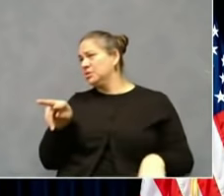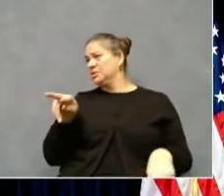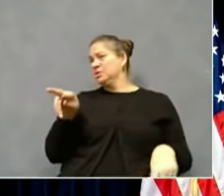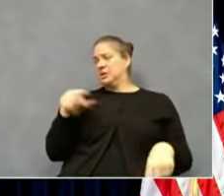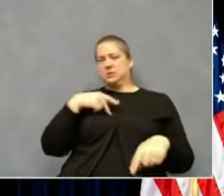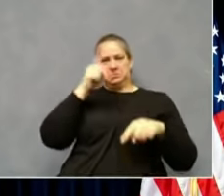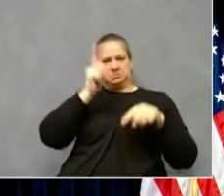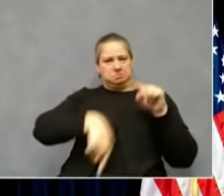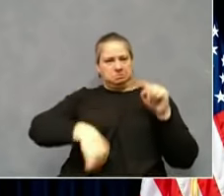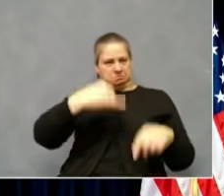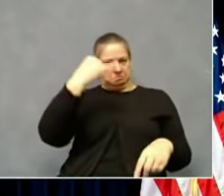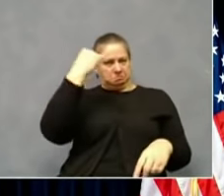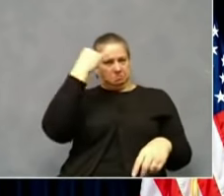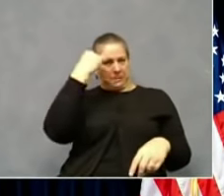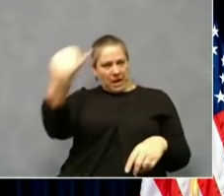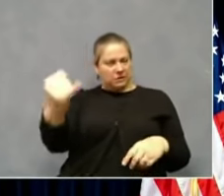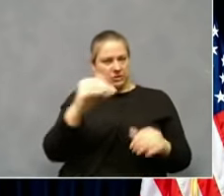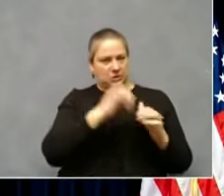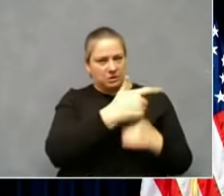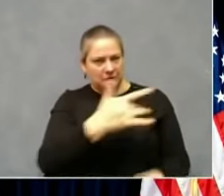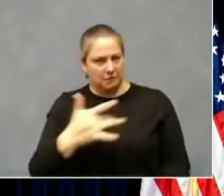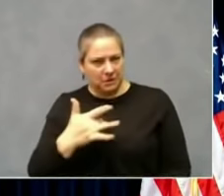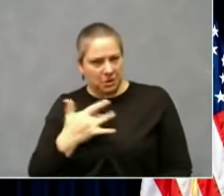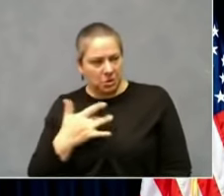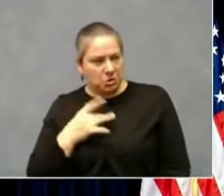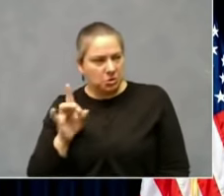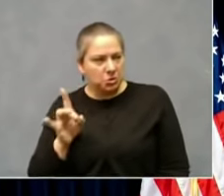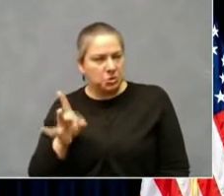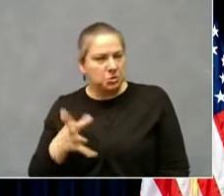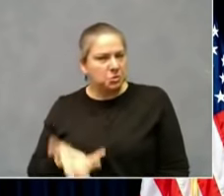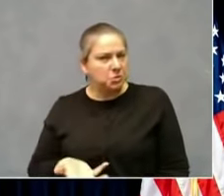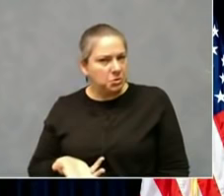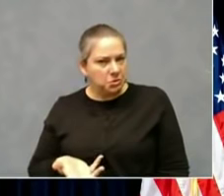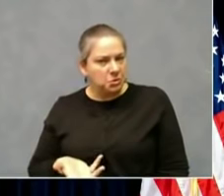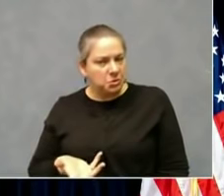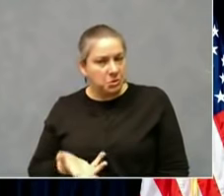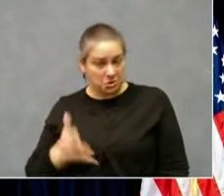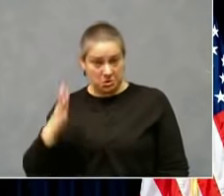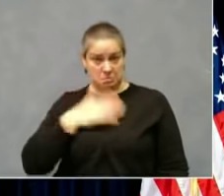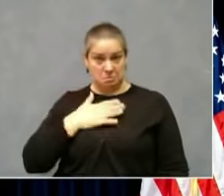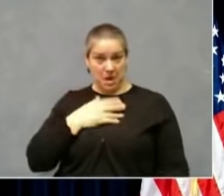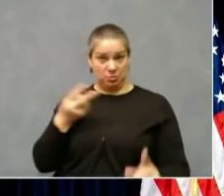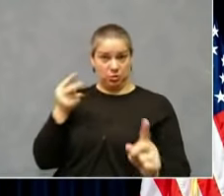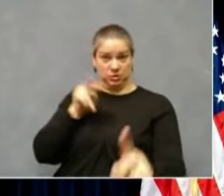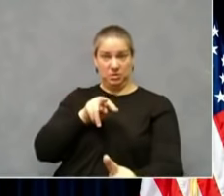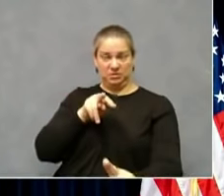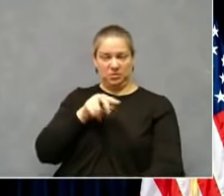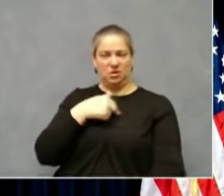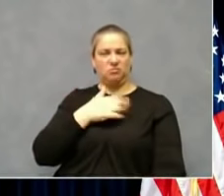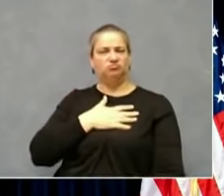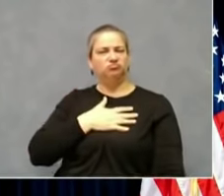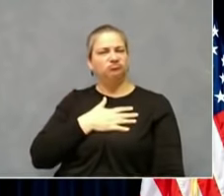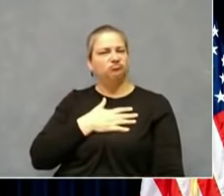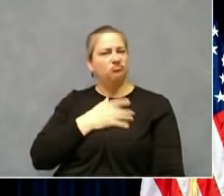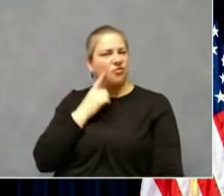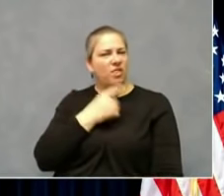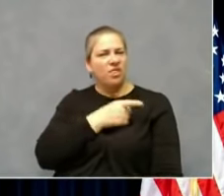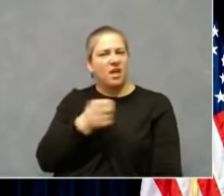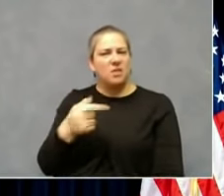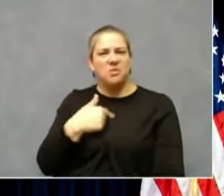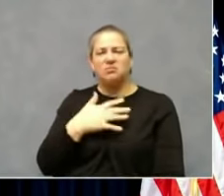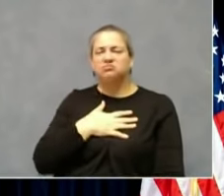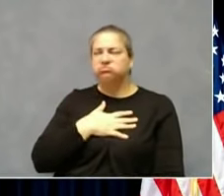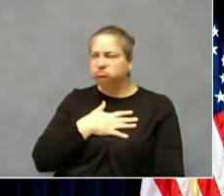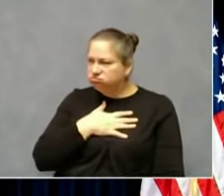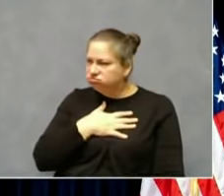that feels on them. I can tell you from my perspective, it it it hurts to see. And again, my hope is